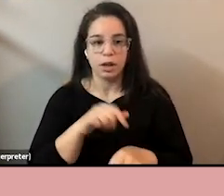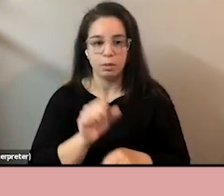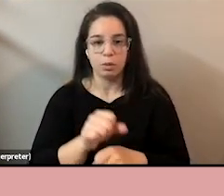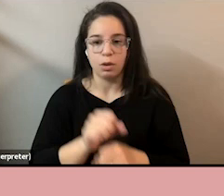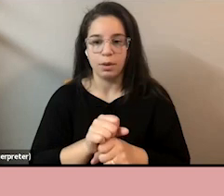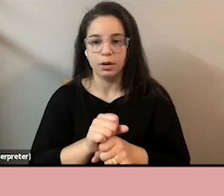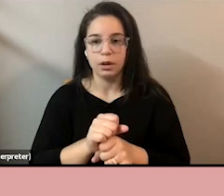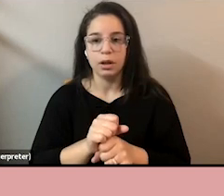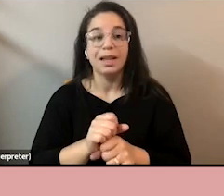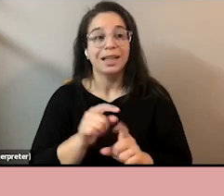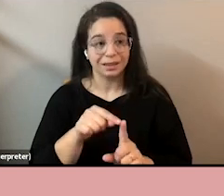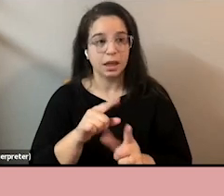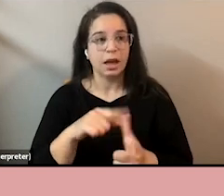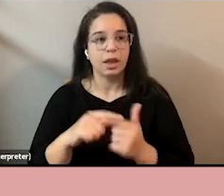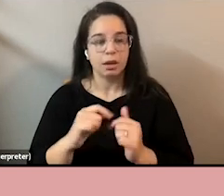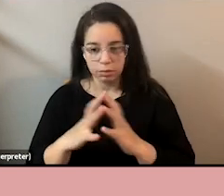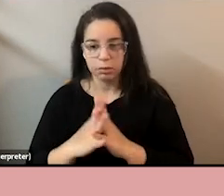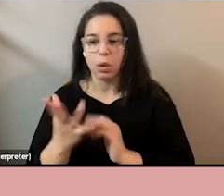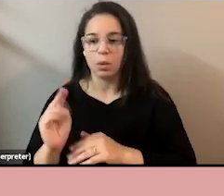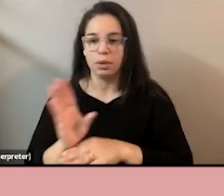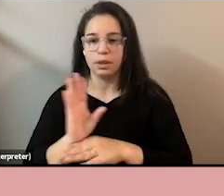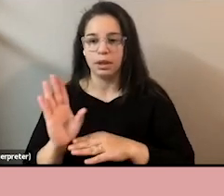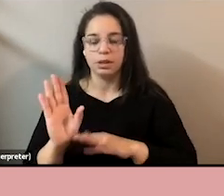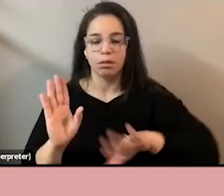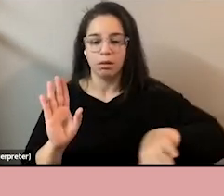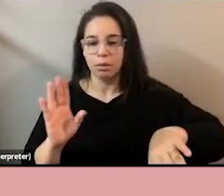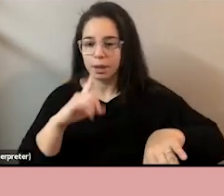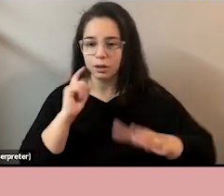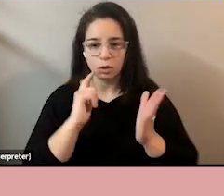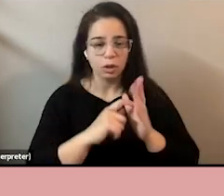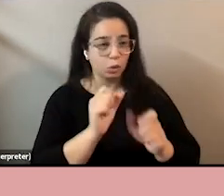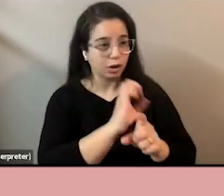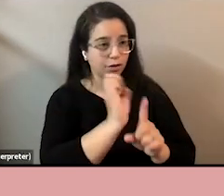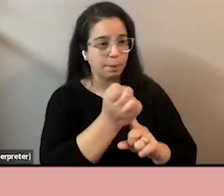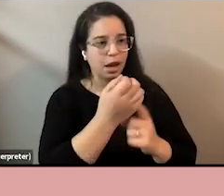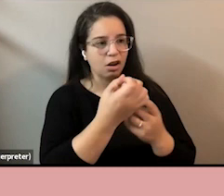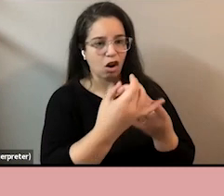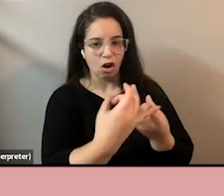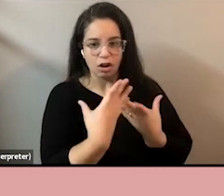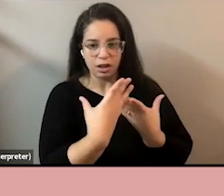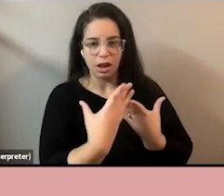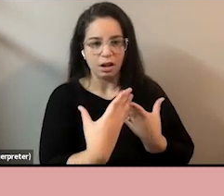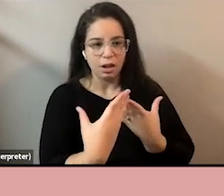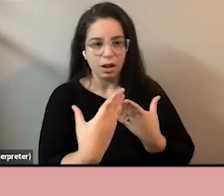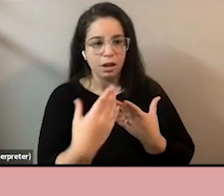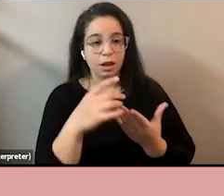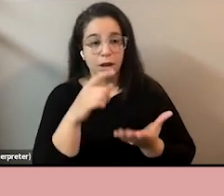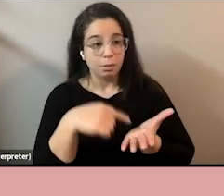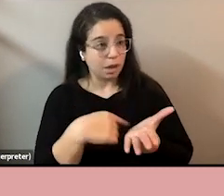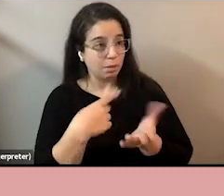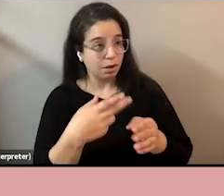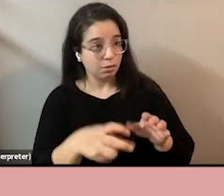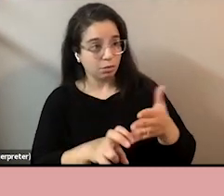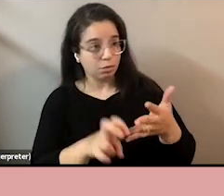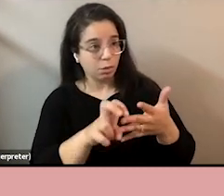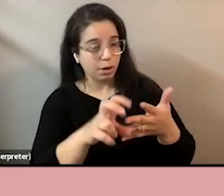to start their own businesses. Because they report finding the working environment hostile, they realise they're not getting pay rises or